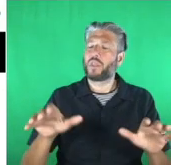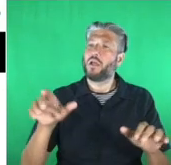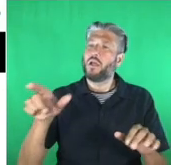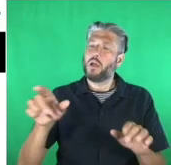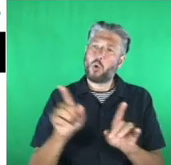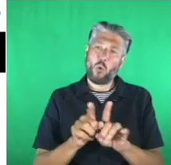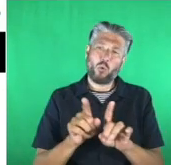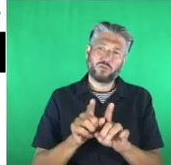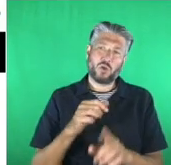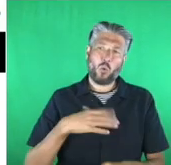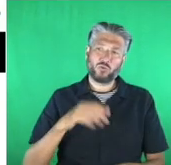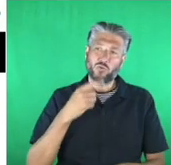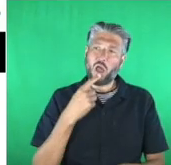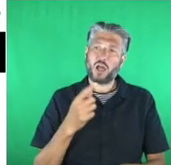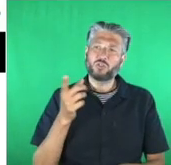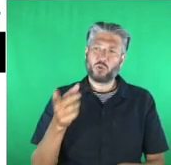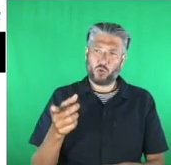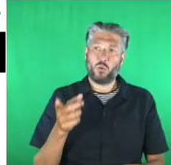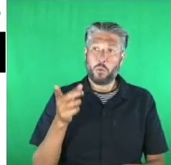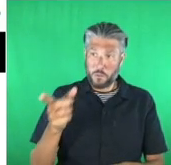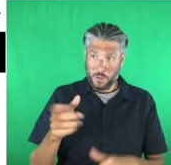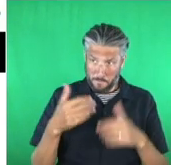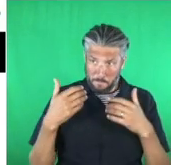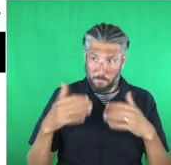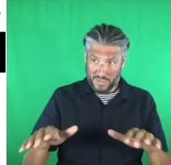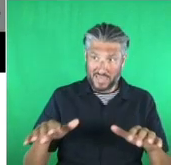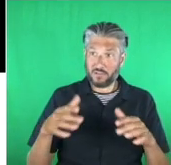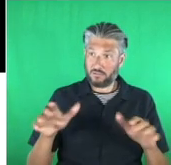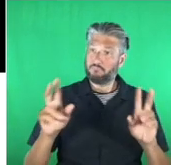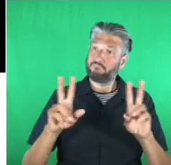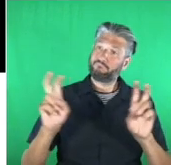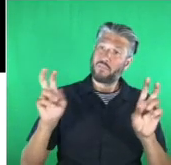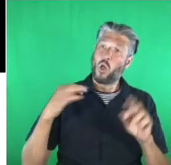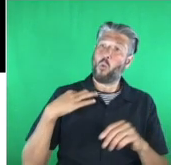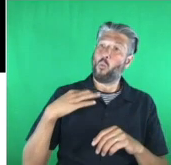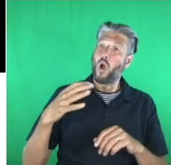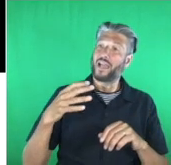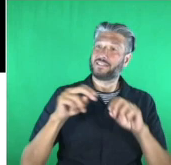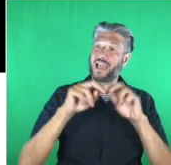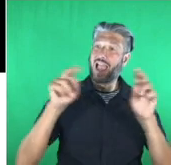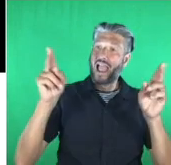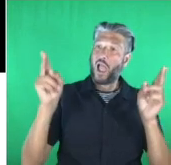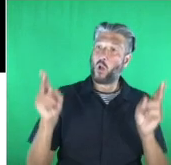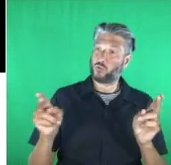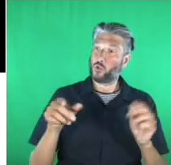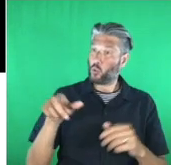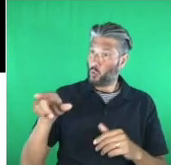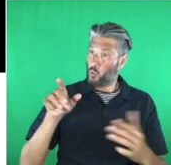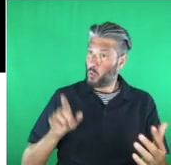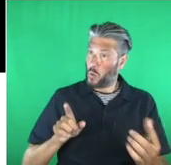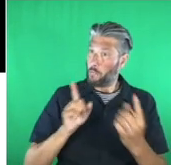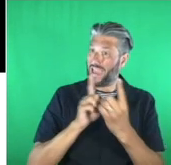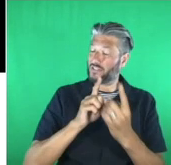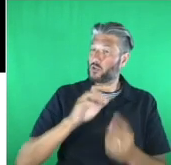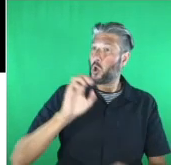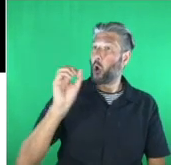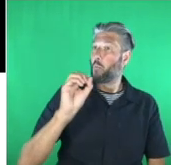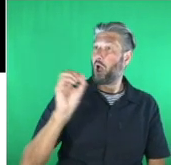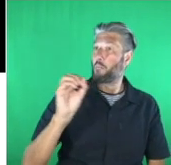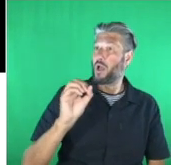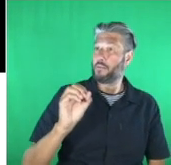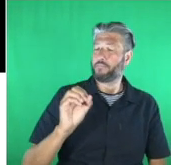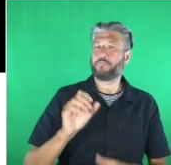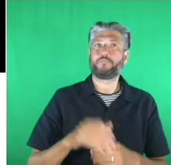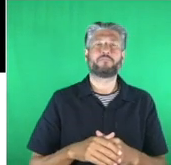went to the White House to meet Obama, President Obama. We just celebrated the 30th anniversary